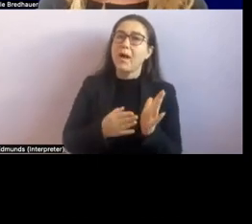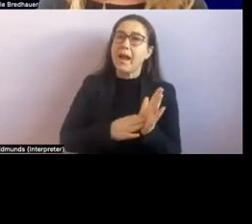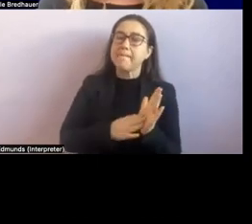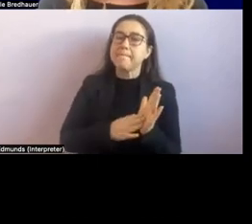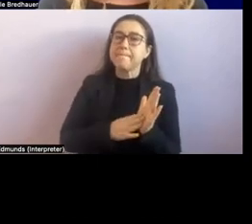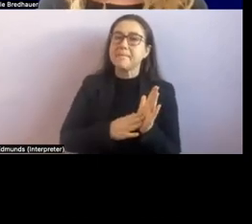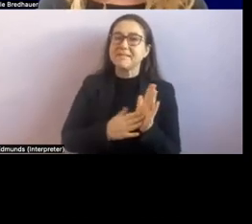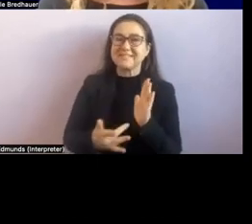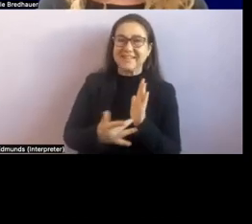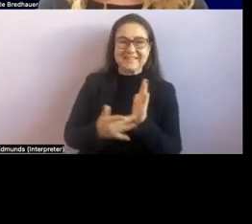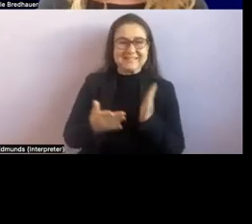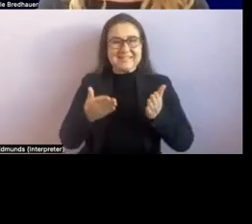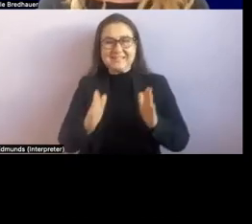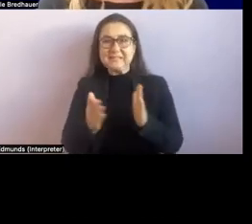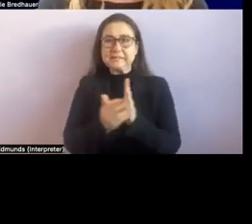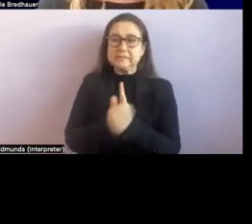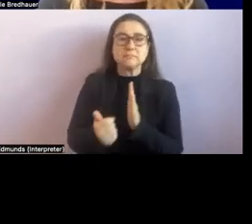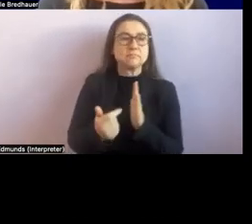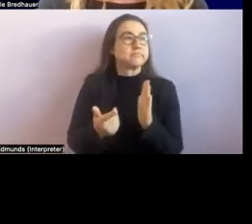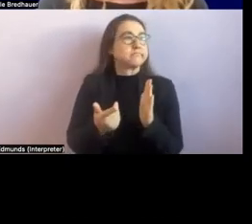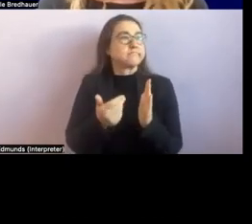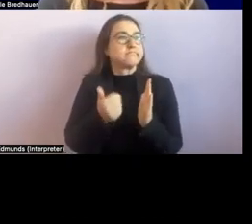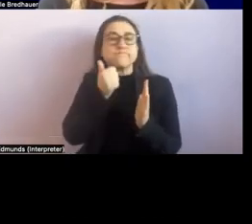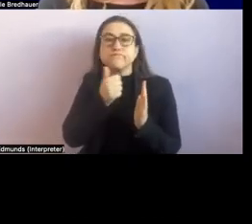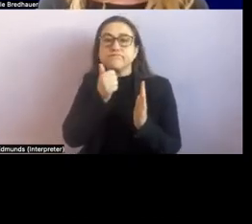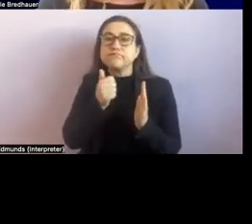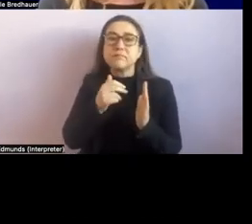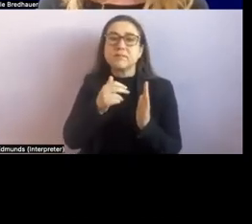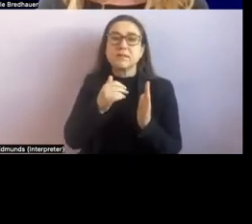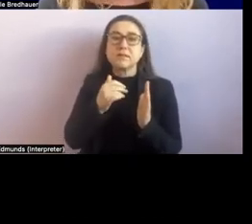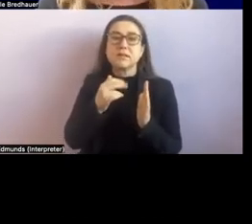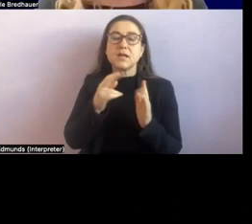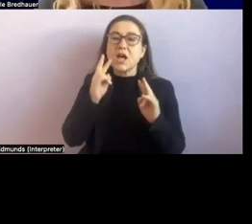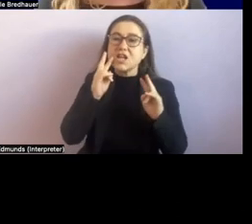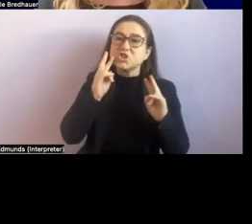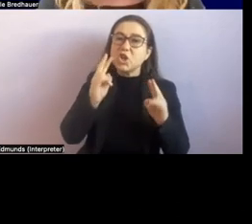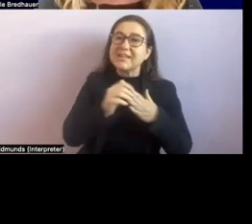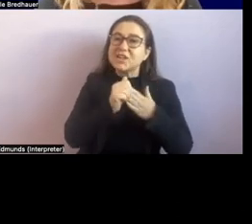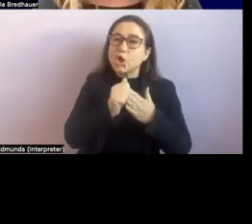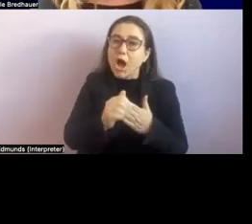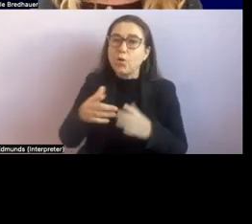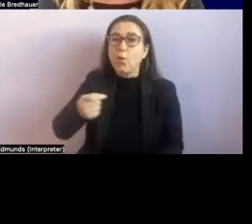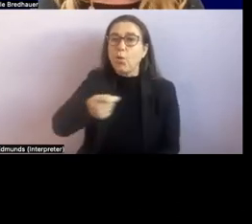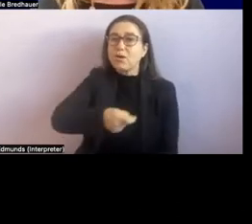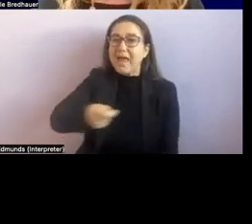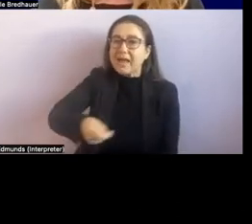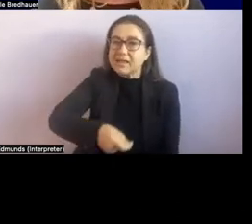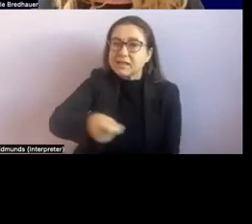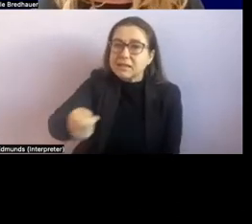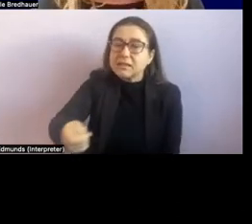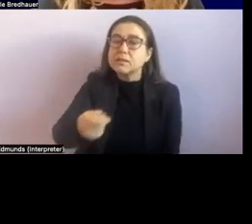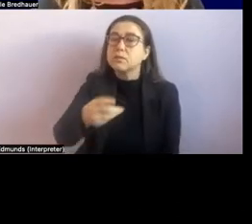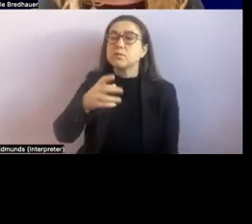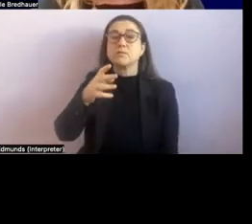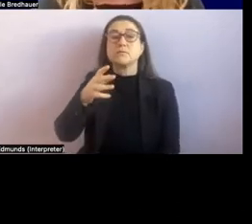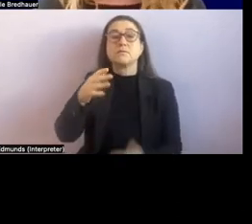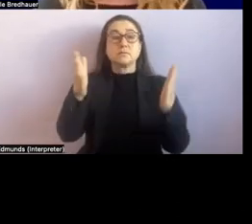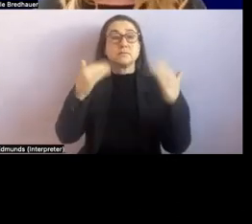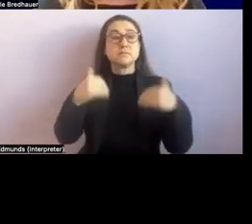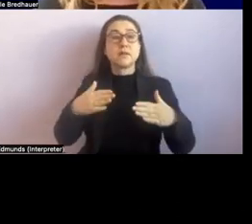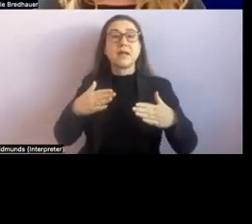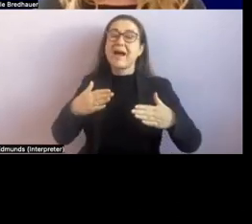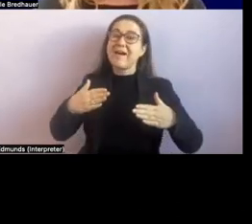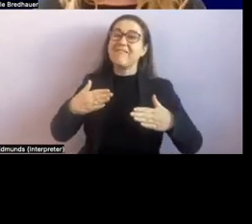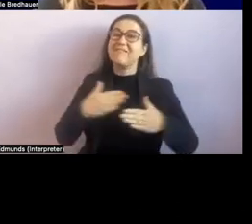includes things like things sighted guide and use of cane skills and the functional application